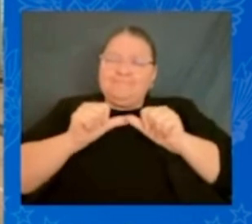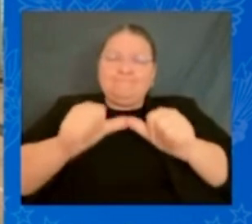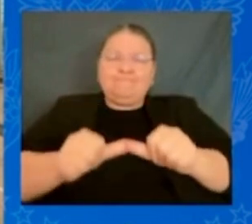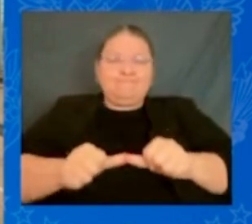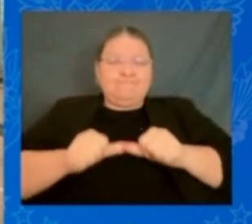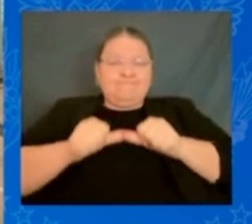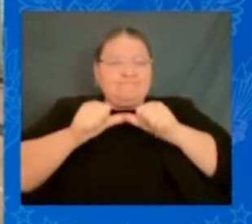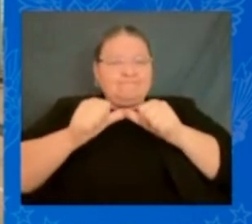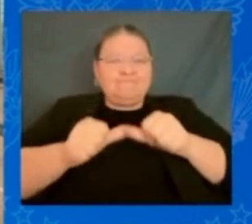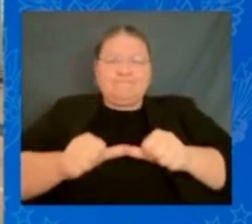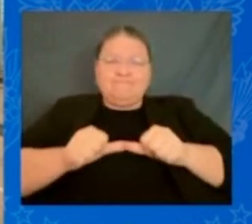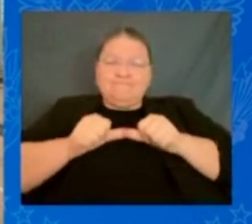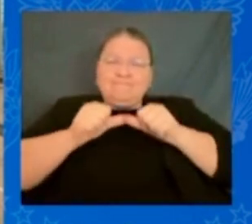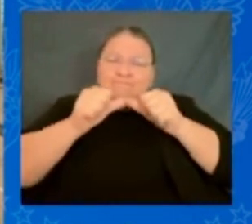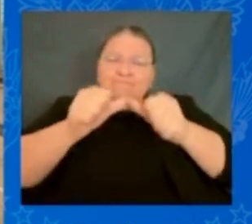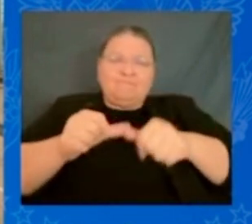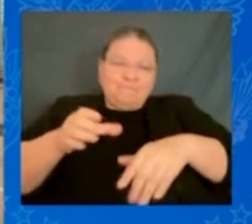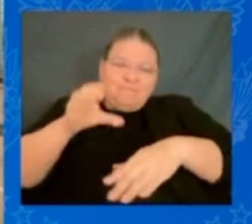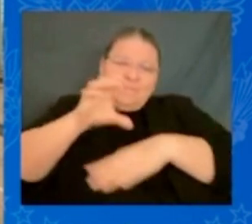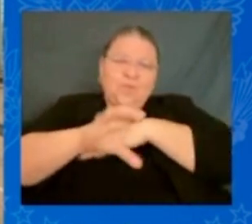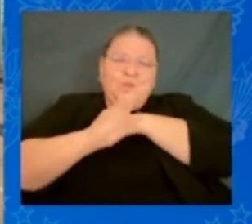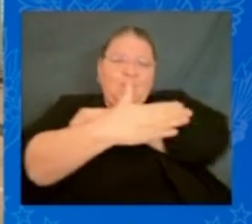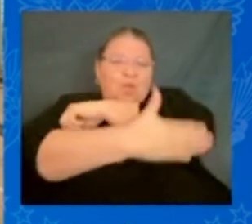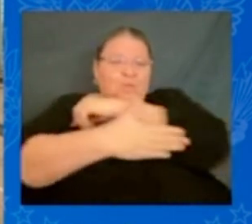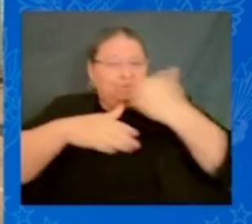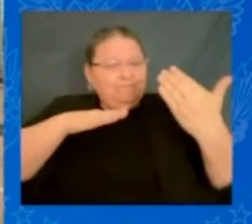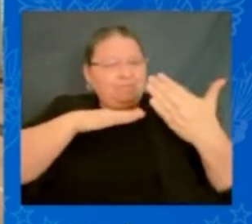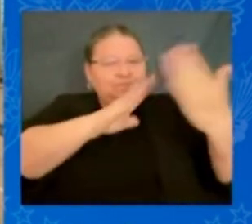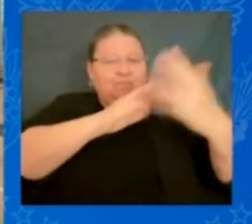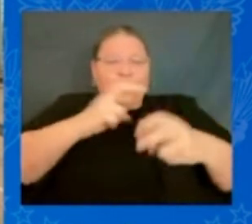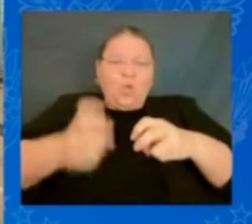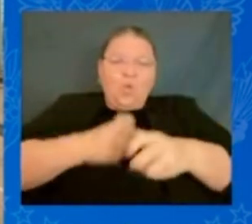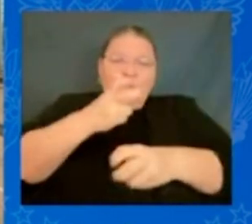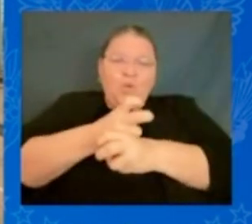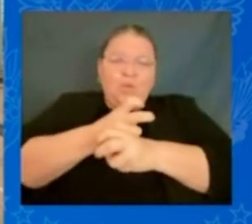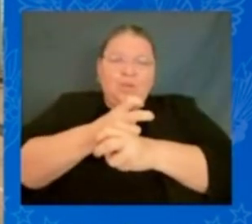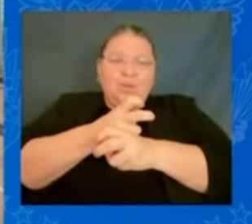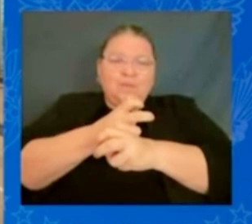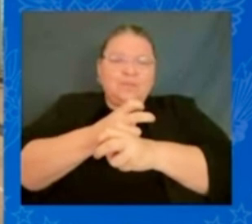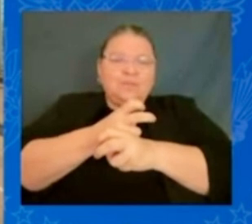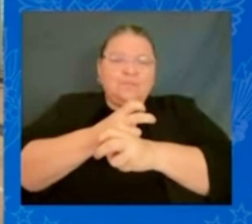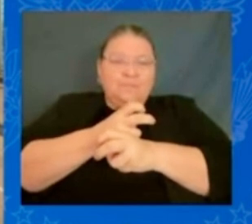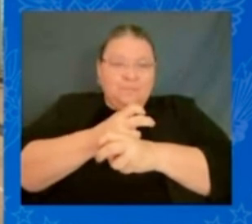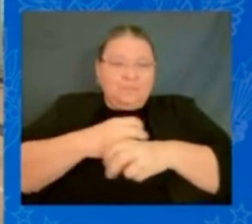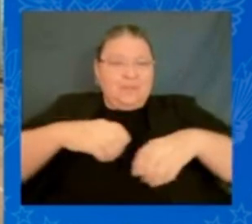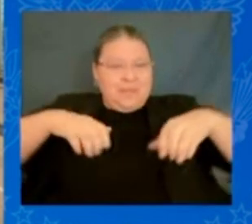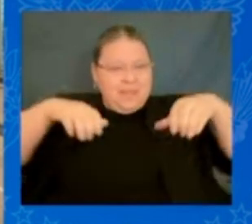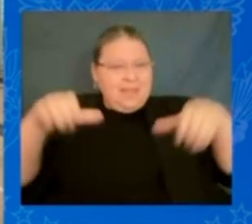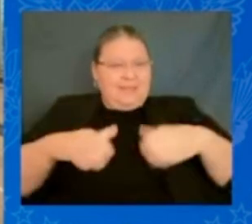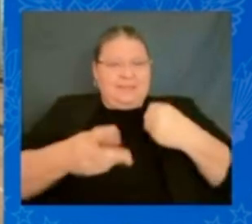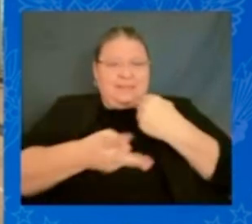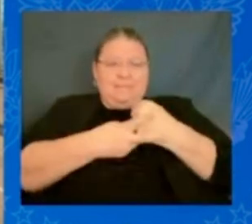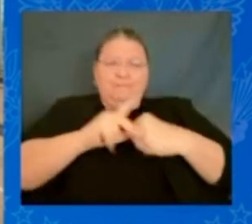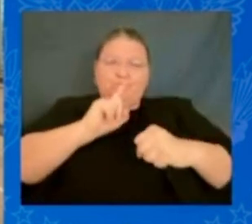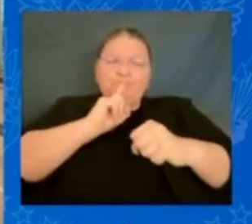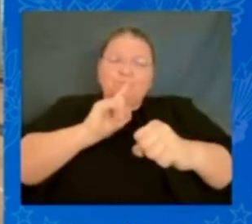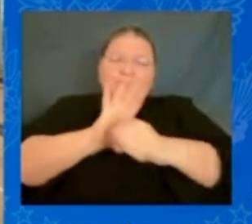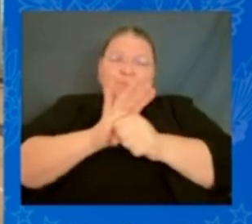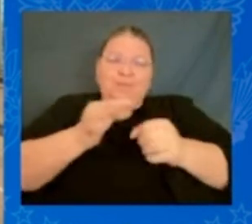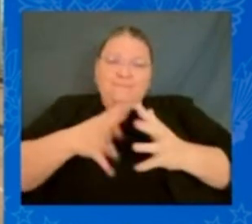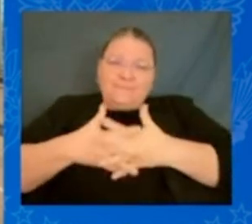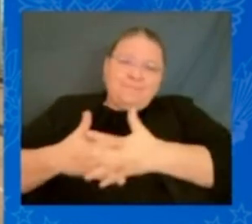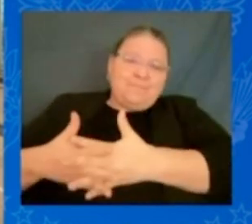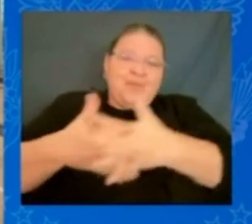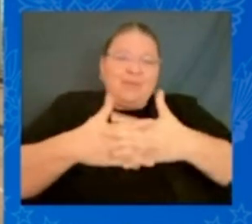country to confront the hard truths and to act to keep the promise of America alive. I was a student